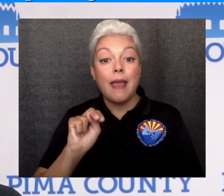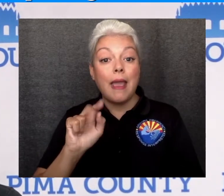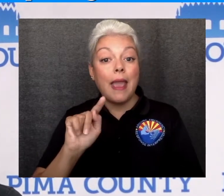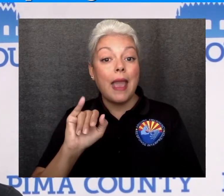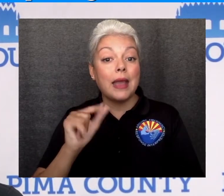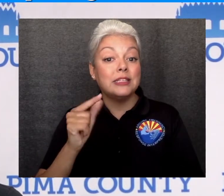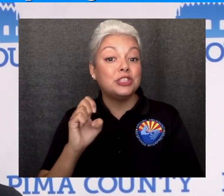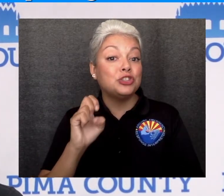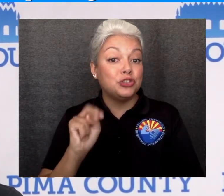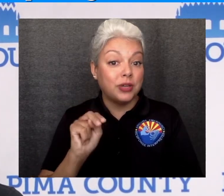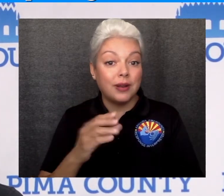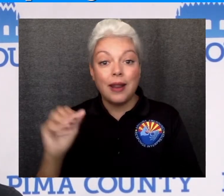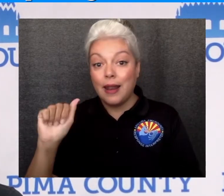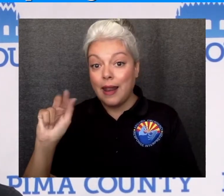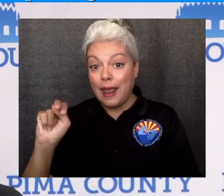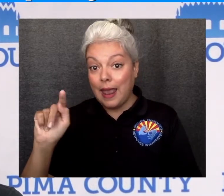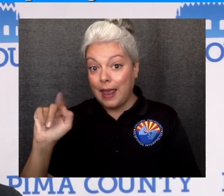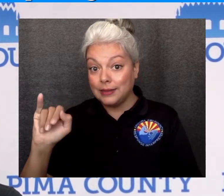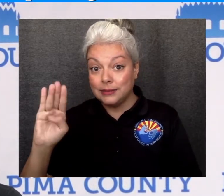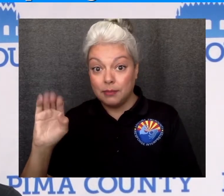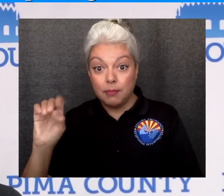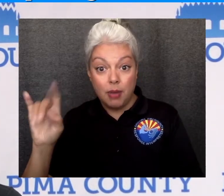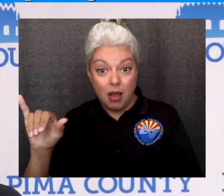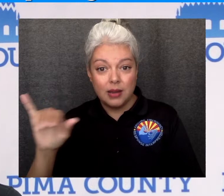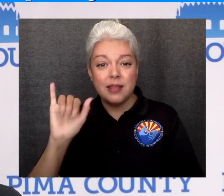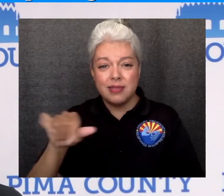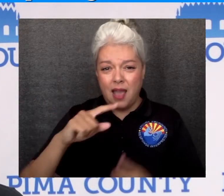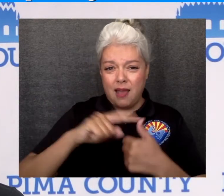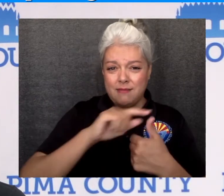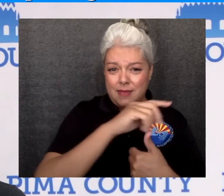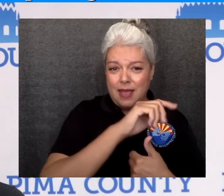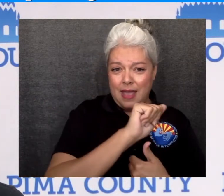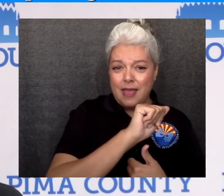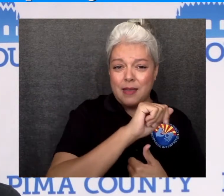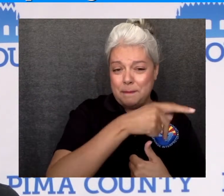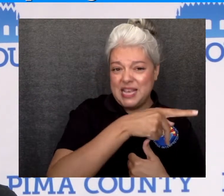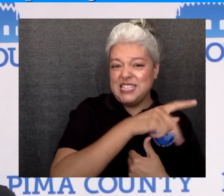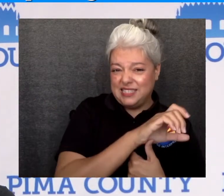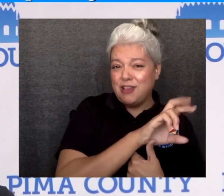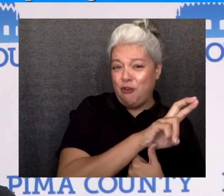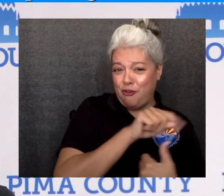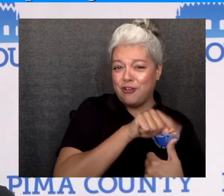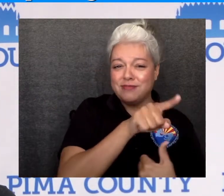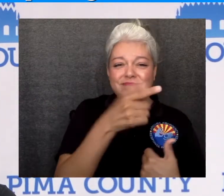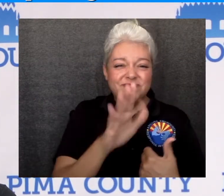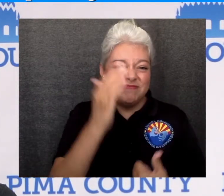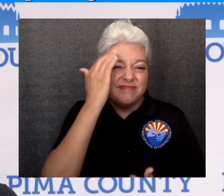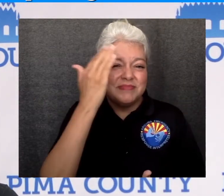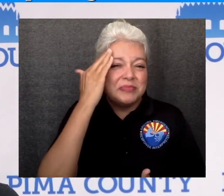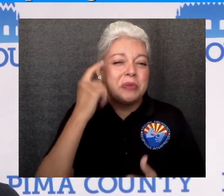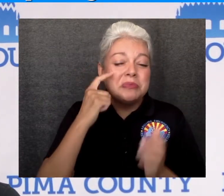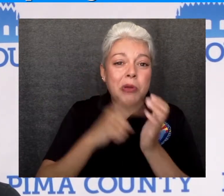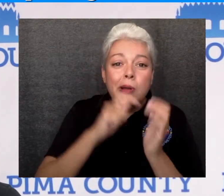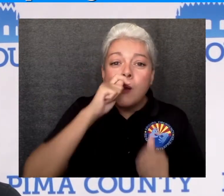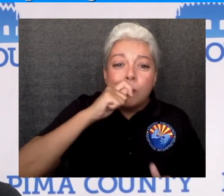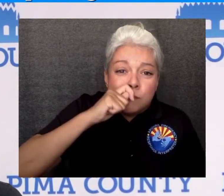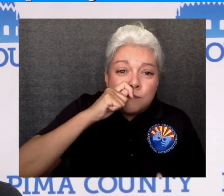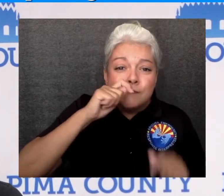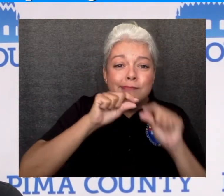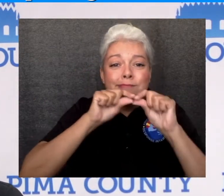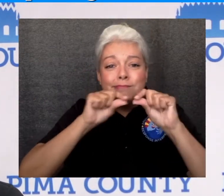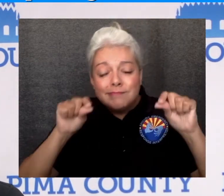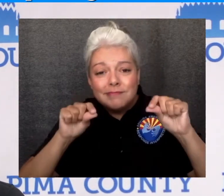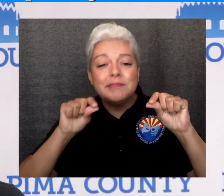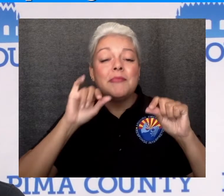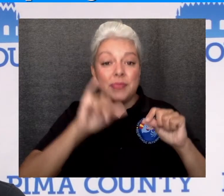antibody. PCR is the test that you are probably most familiar with. It's the one when you see somebody doing a swab in someone's nose, that's